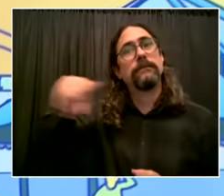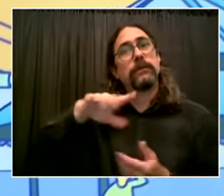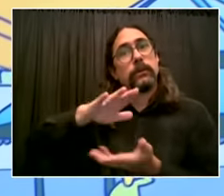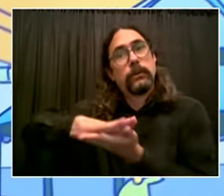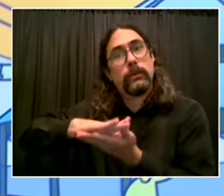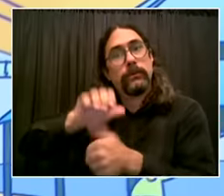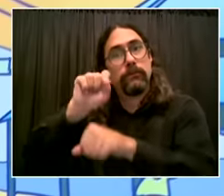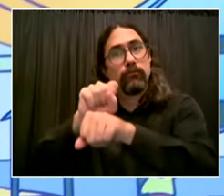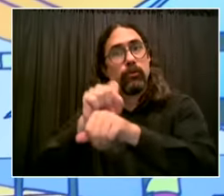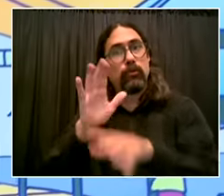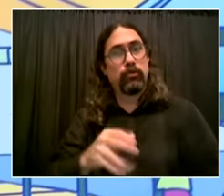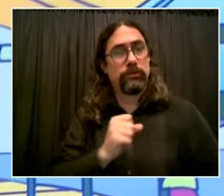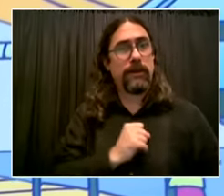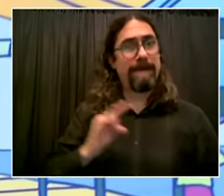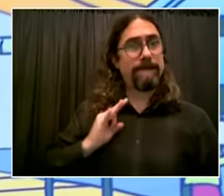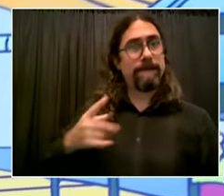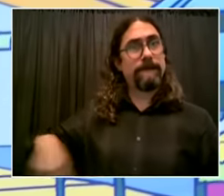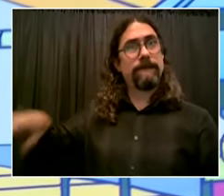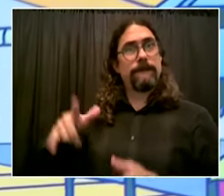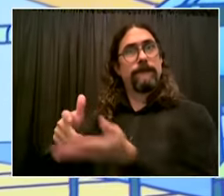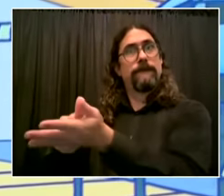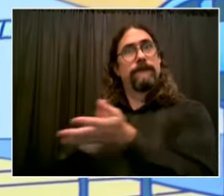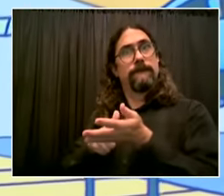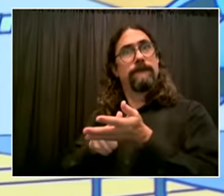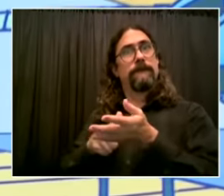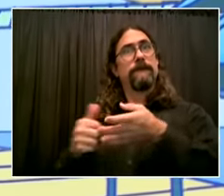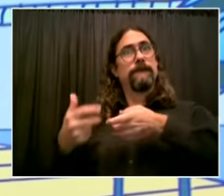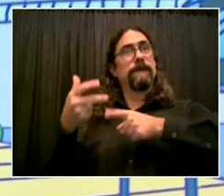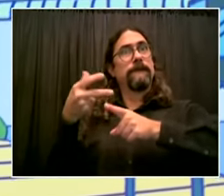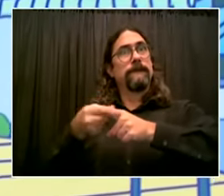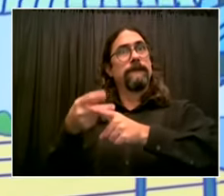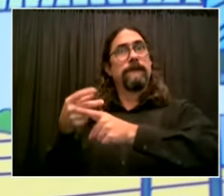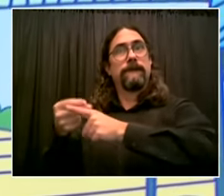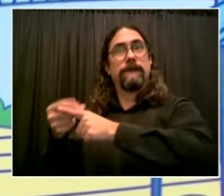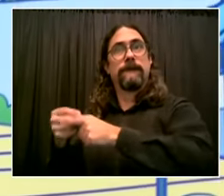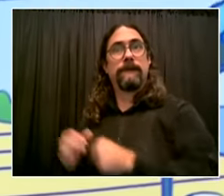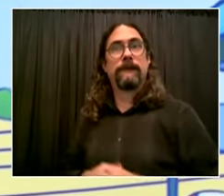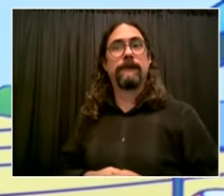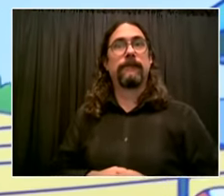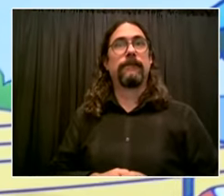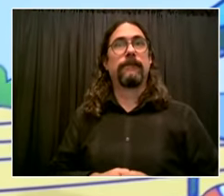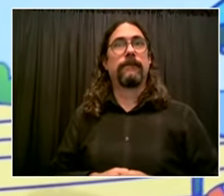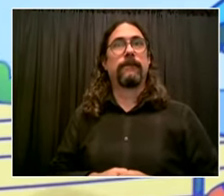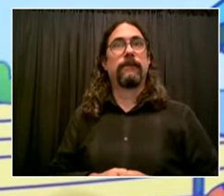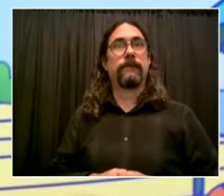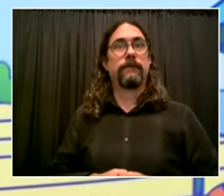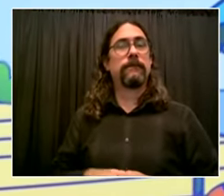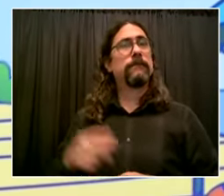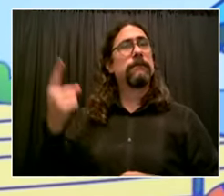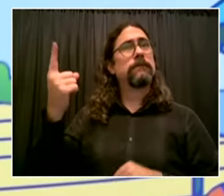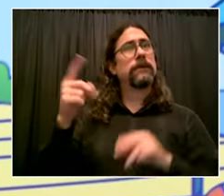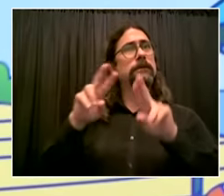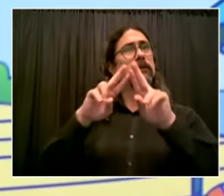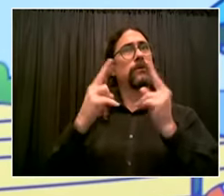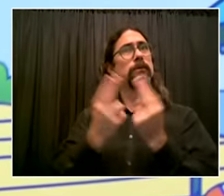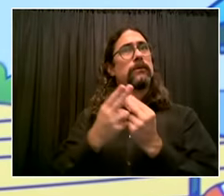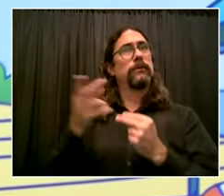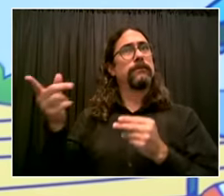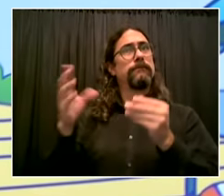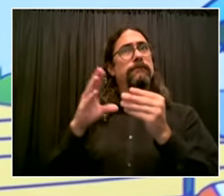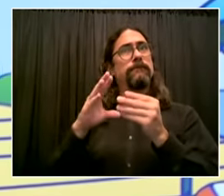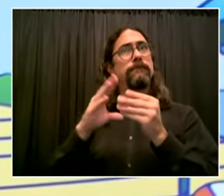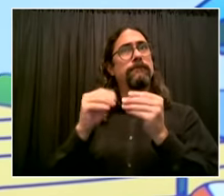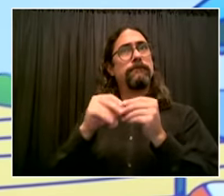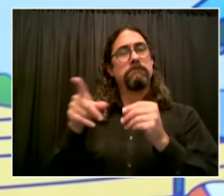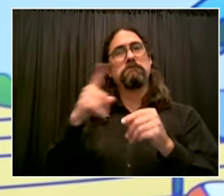file an unfair uh labor practices claim so i'm curious if you could tell us about sort of the thought process like if this claim